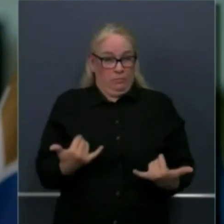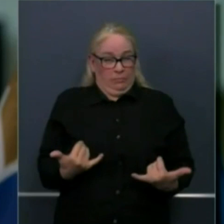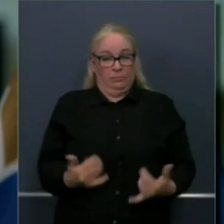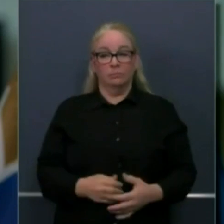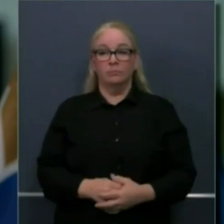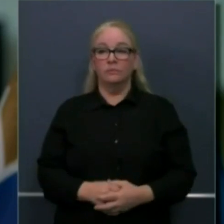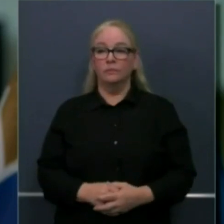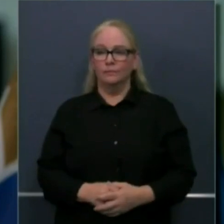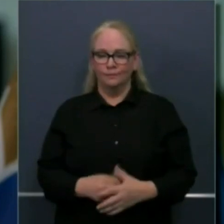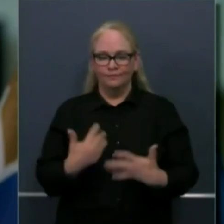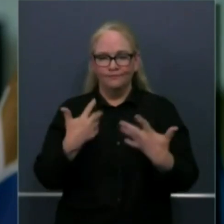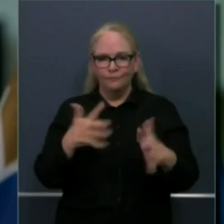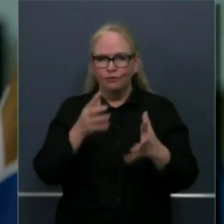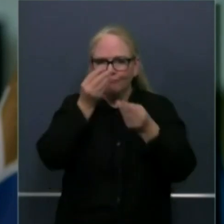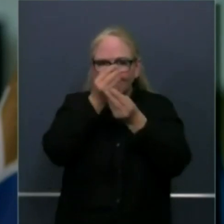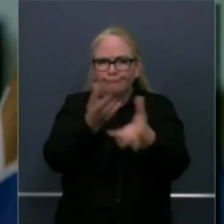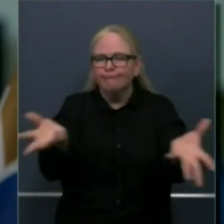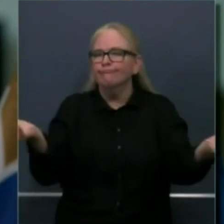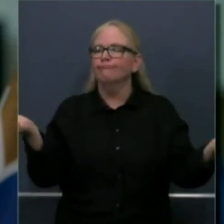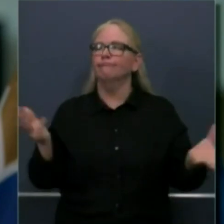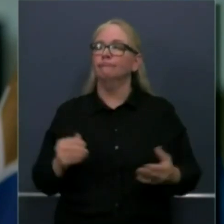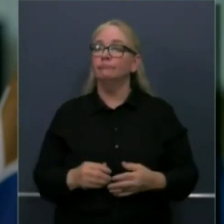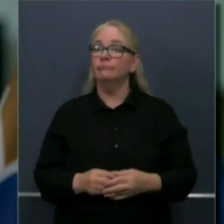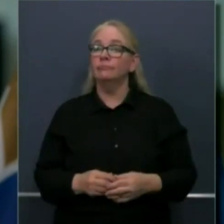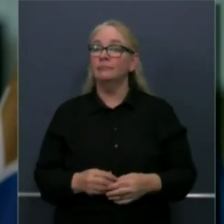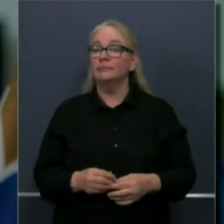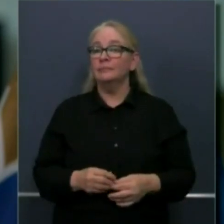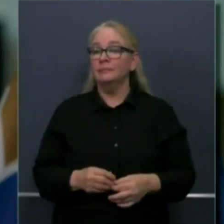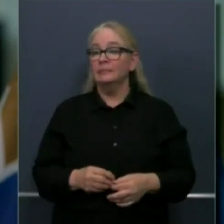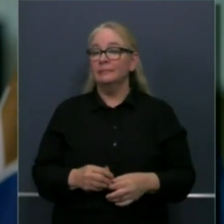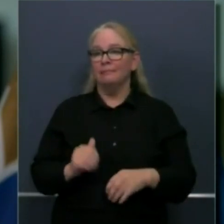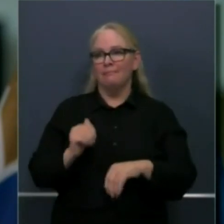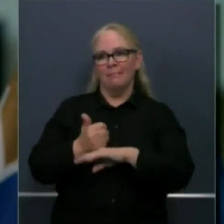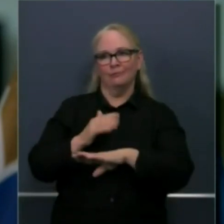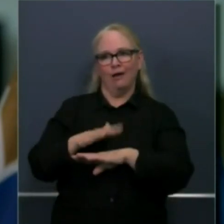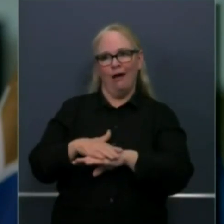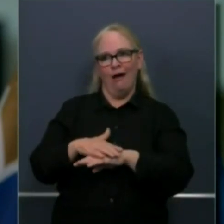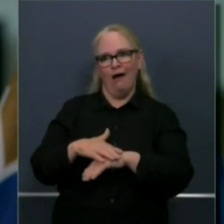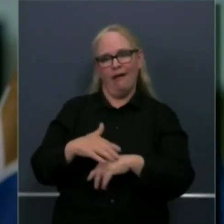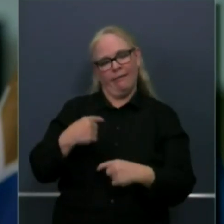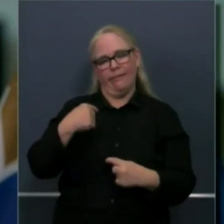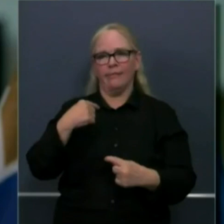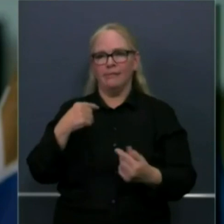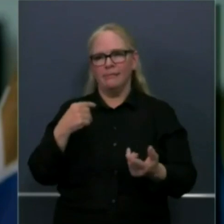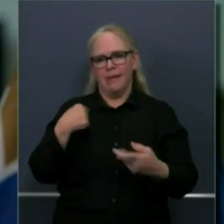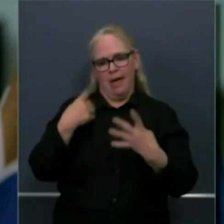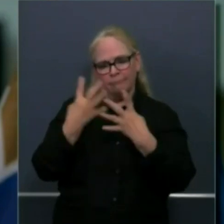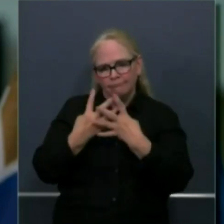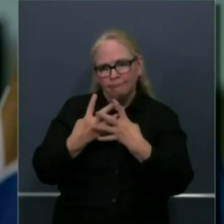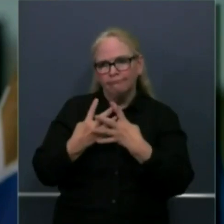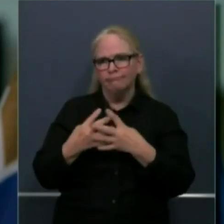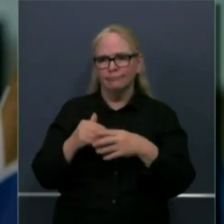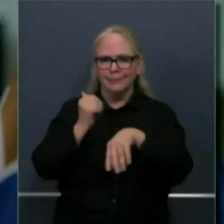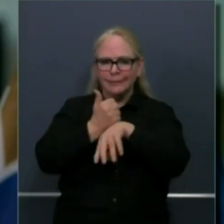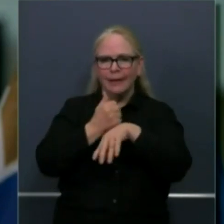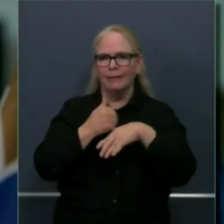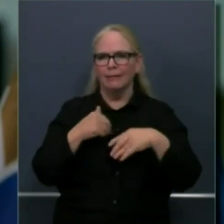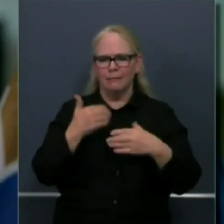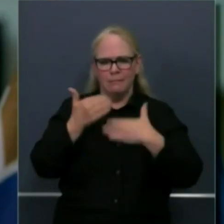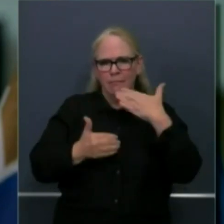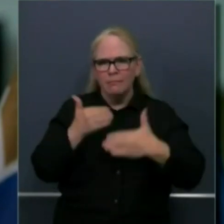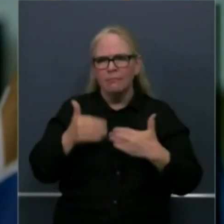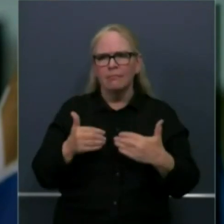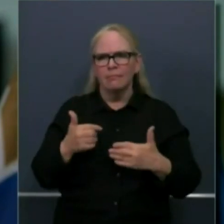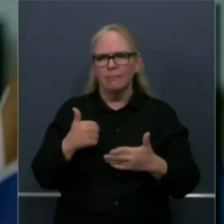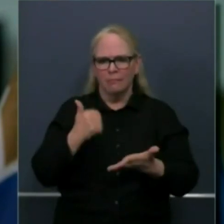consultation and the self certification and attestation that was done in concurrence with health director